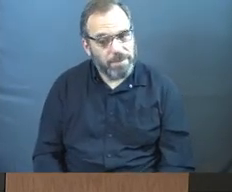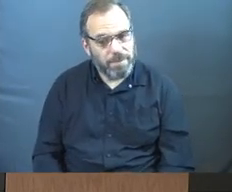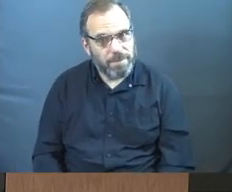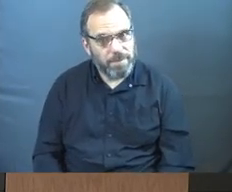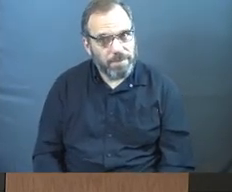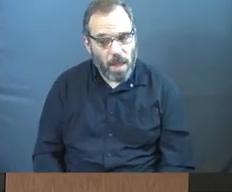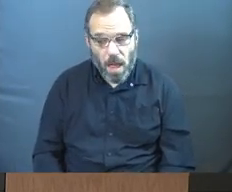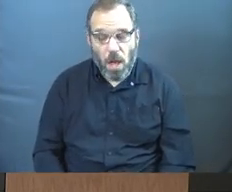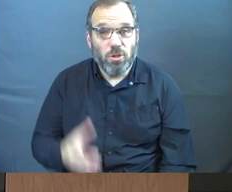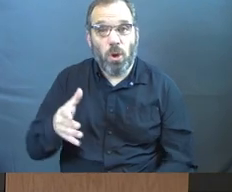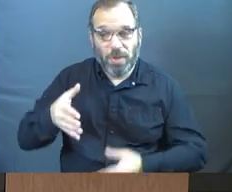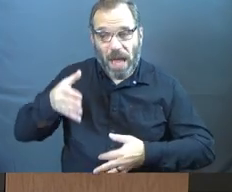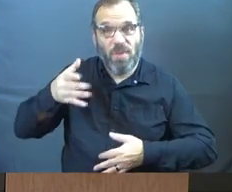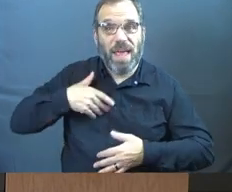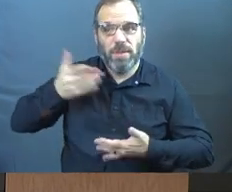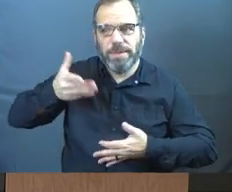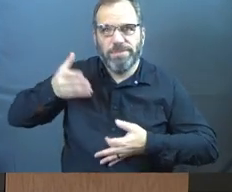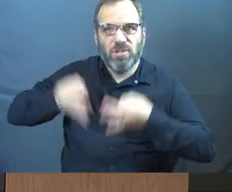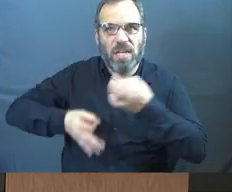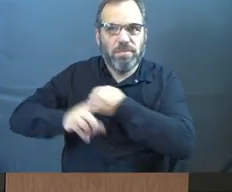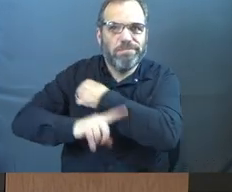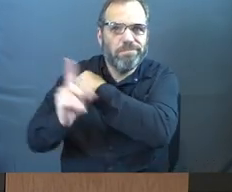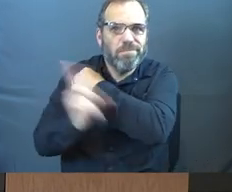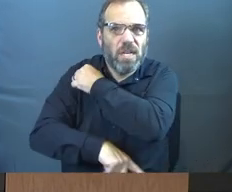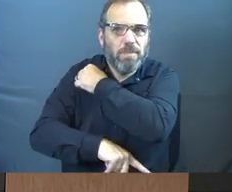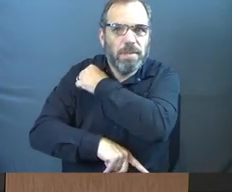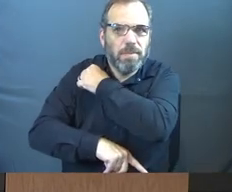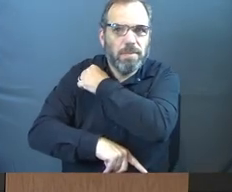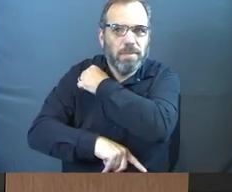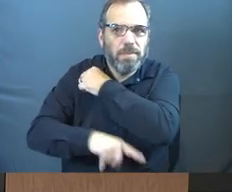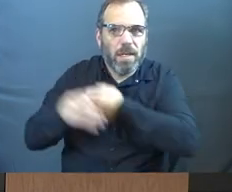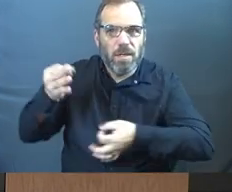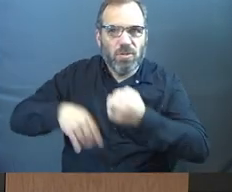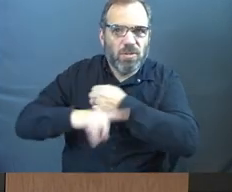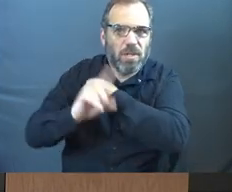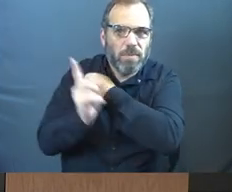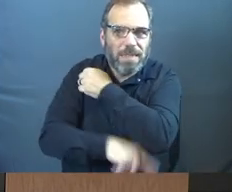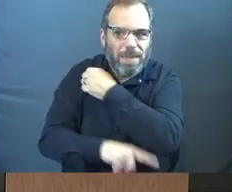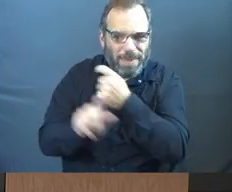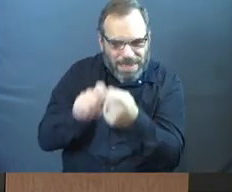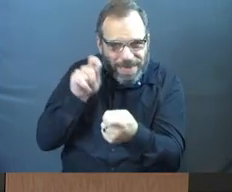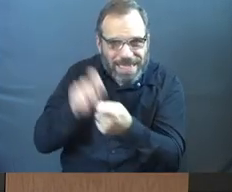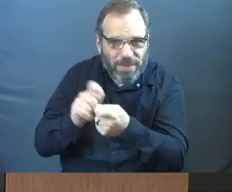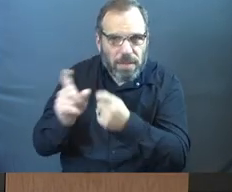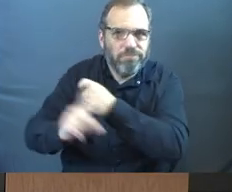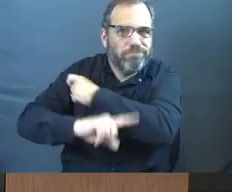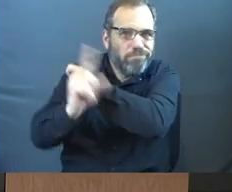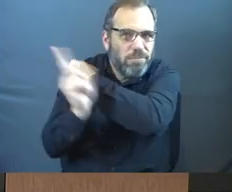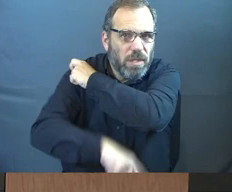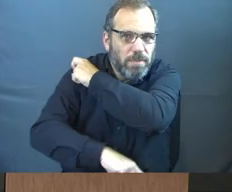So there's judgment here, but there's very specific judgment here.